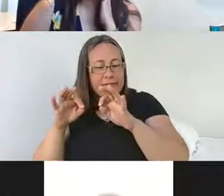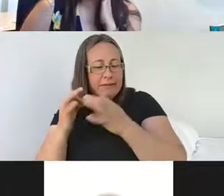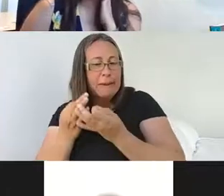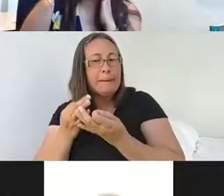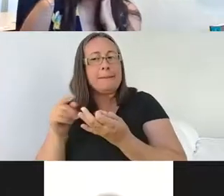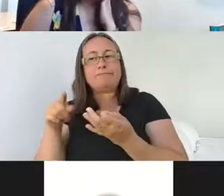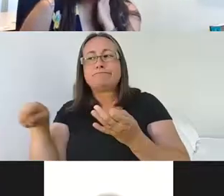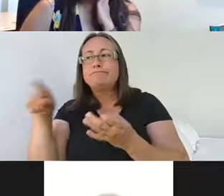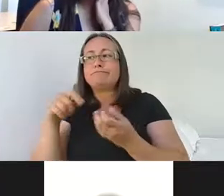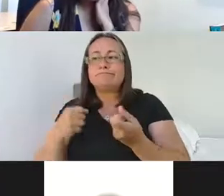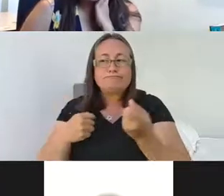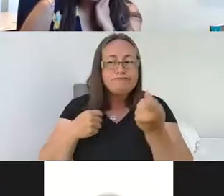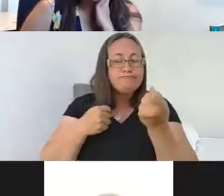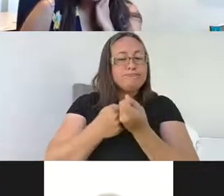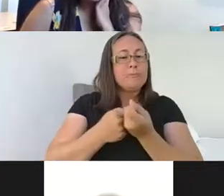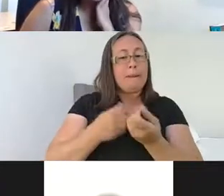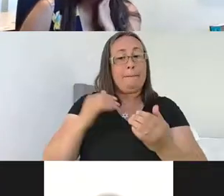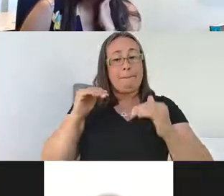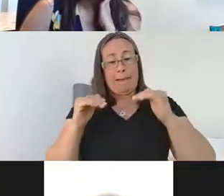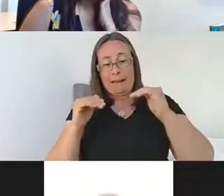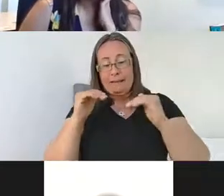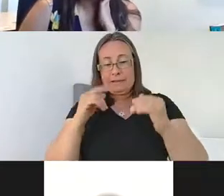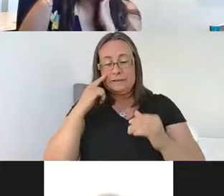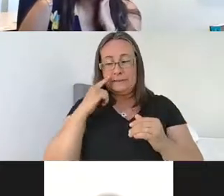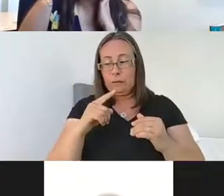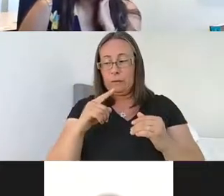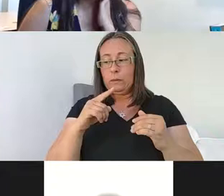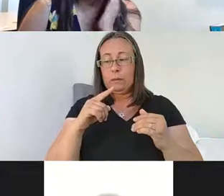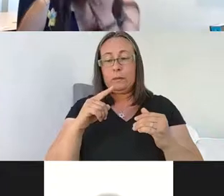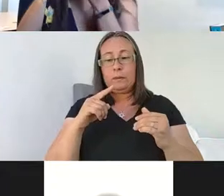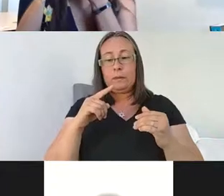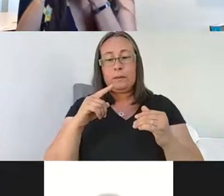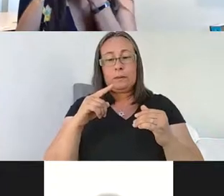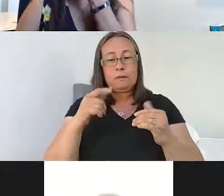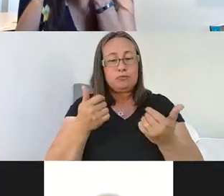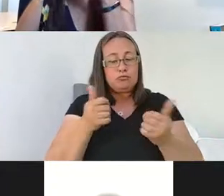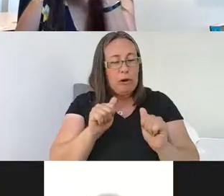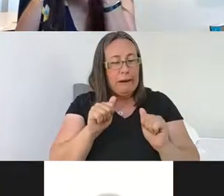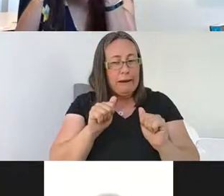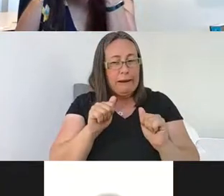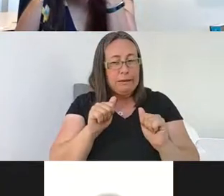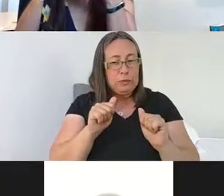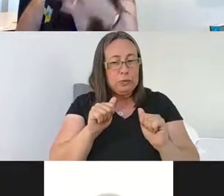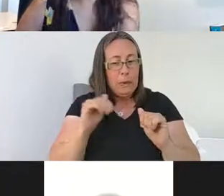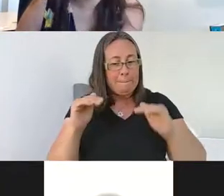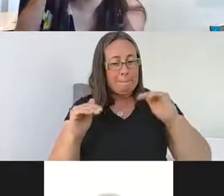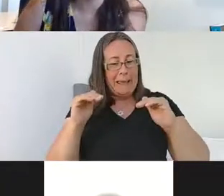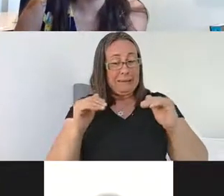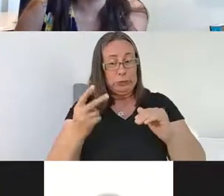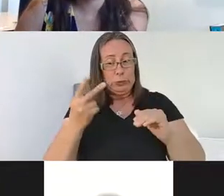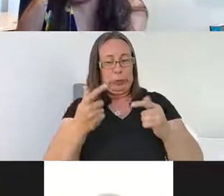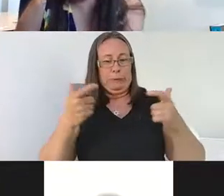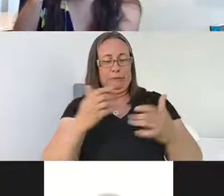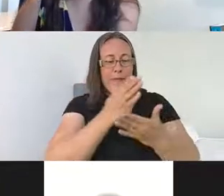the balance that it takes to to try to balance these these two big parts of my life.